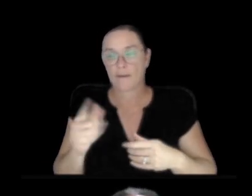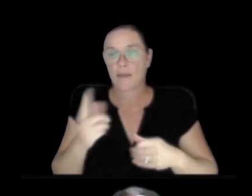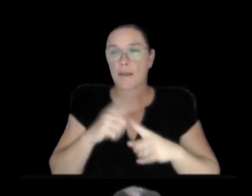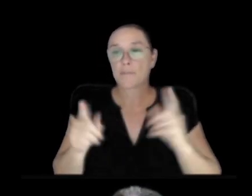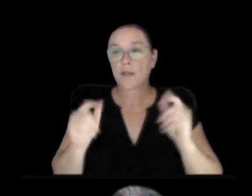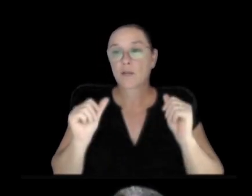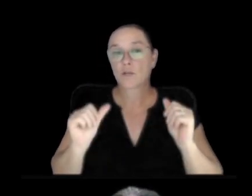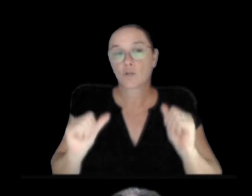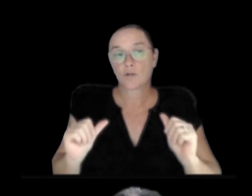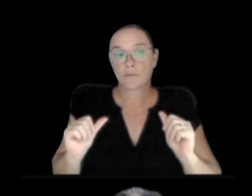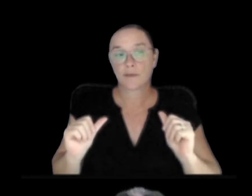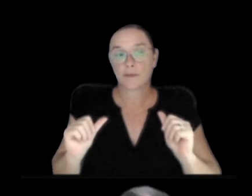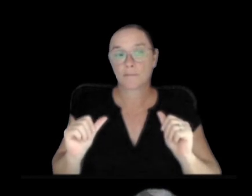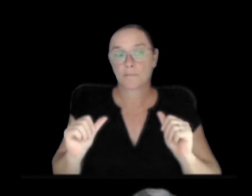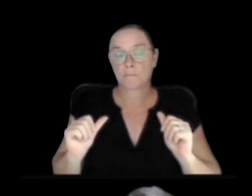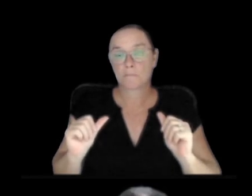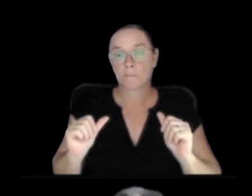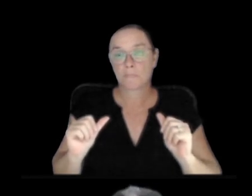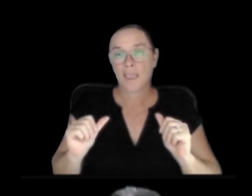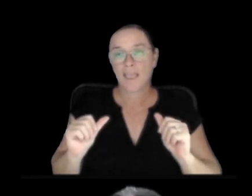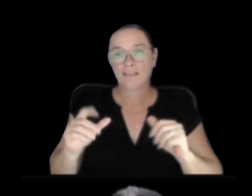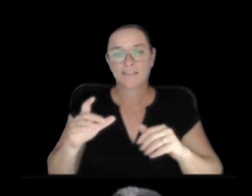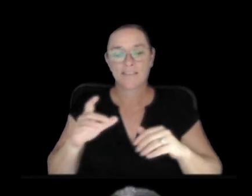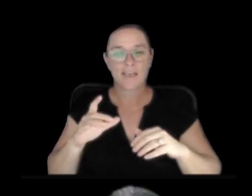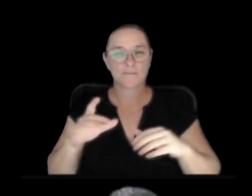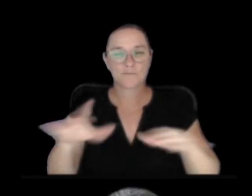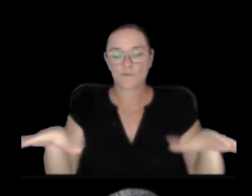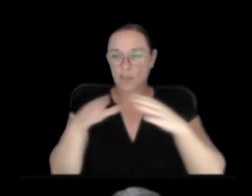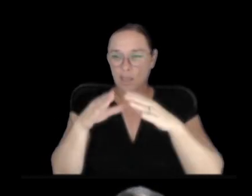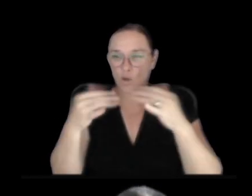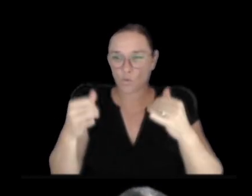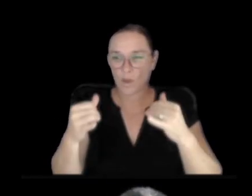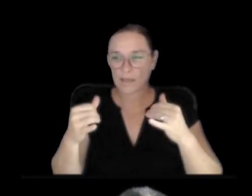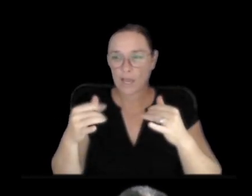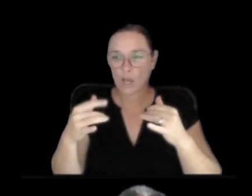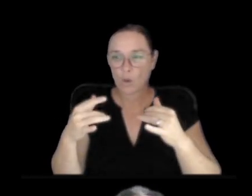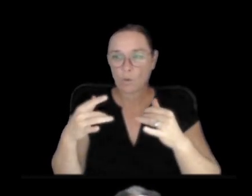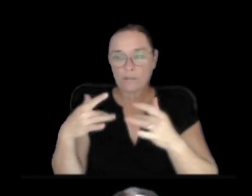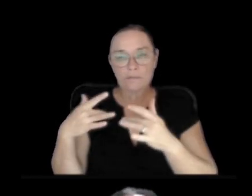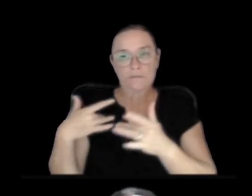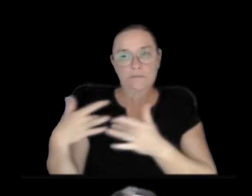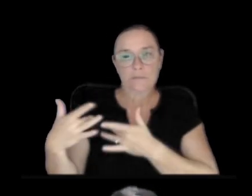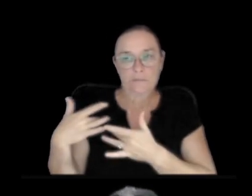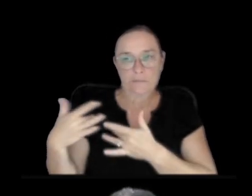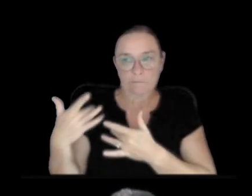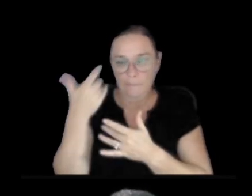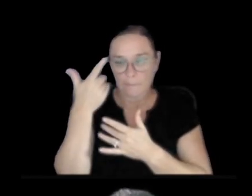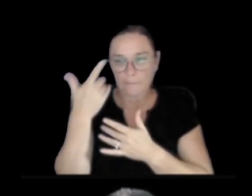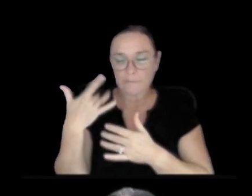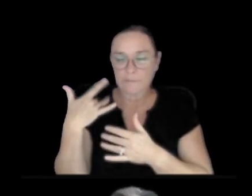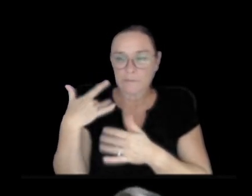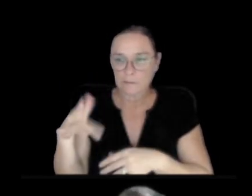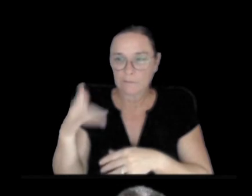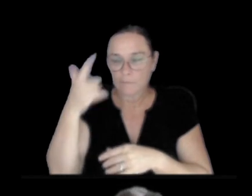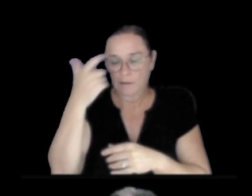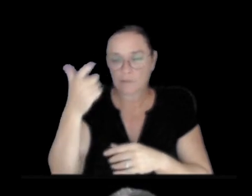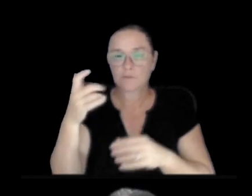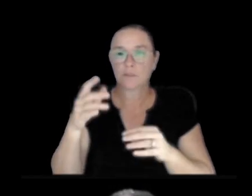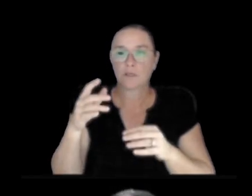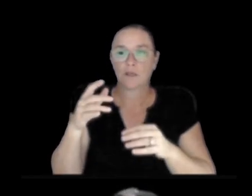with the volcano in such a delicate state, continually adjusting from this moving pressure, there could have been some effect of the pore pressure of the water